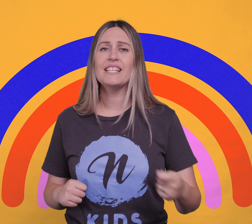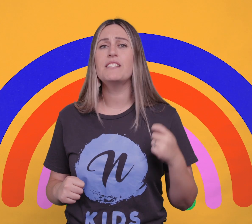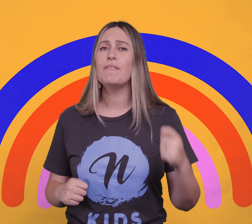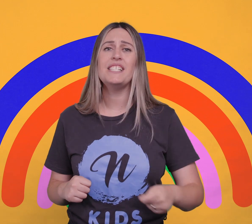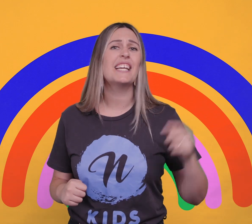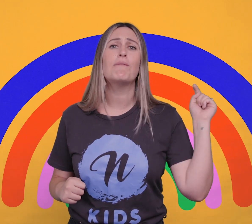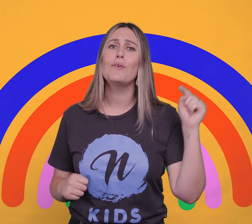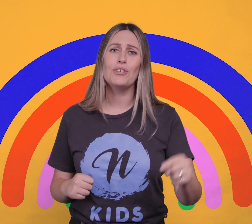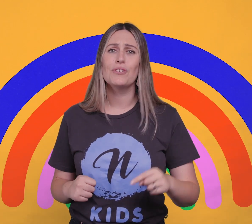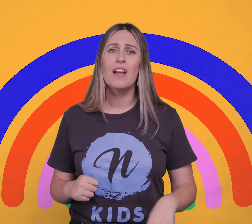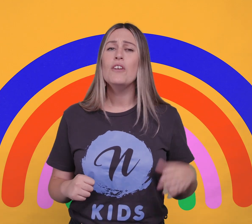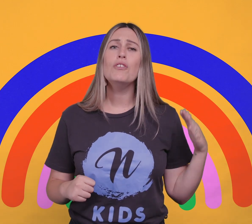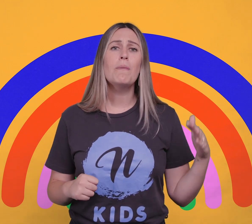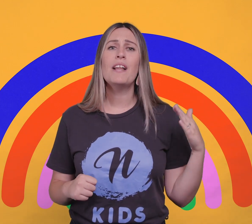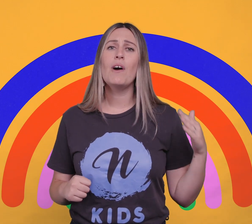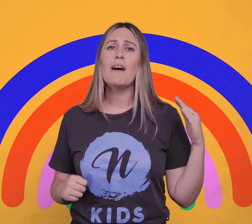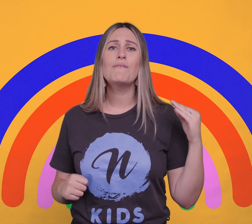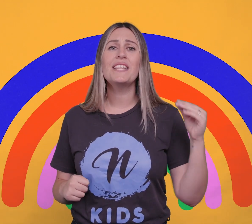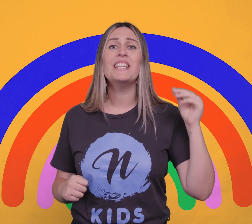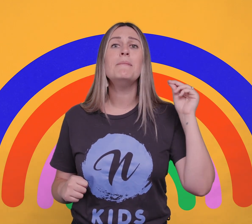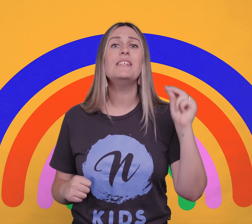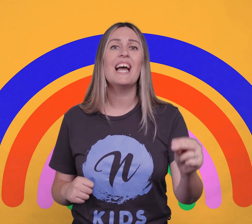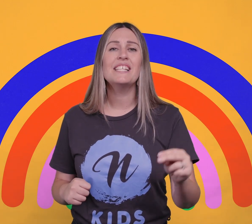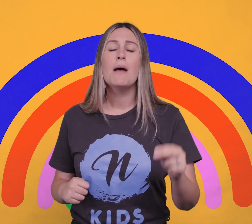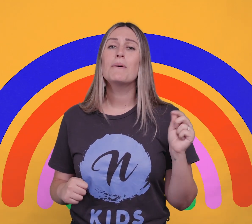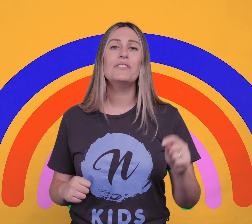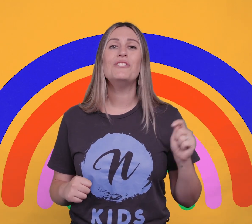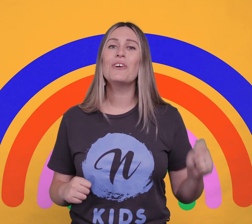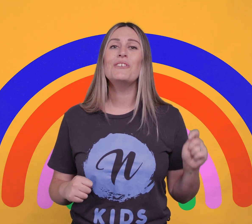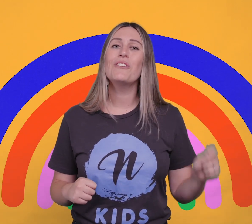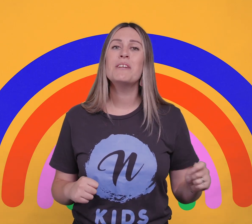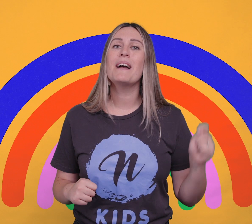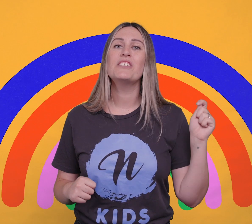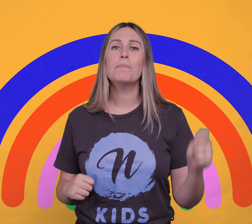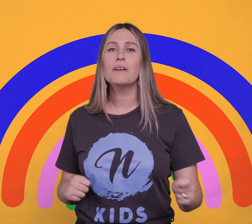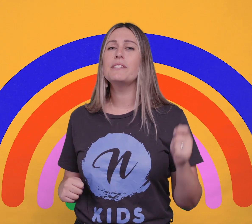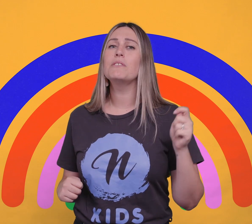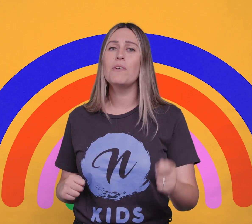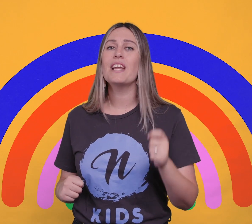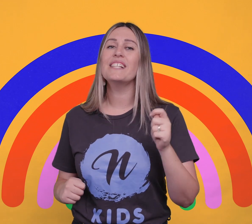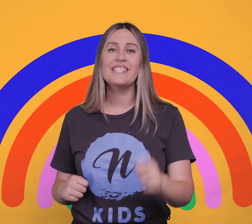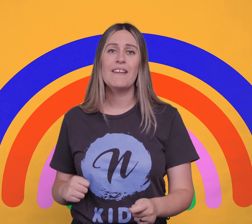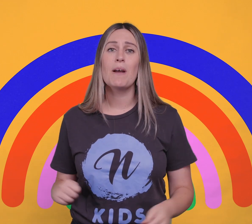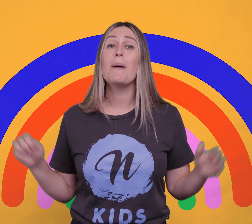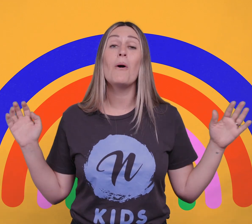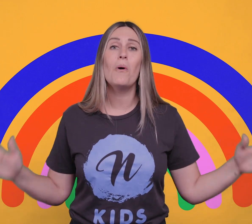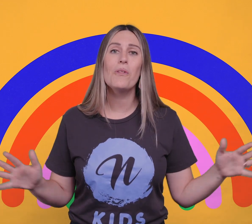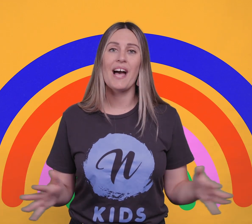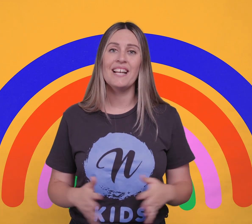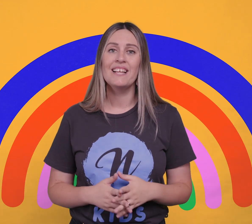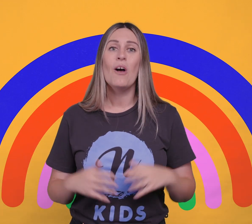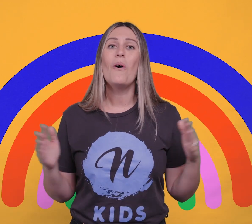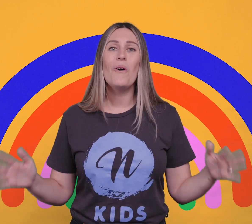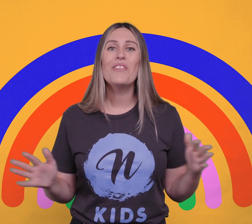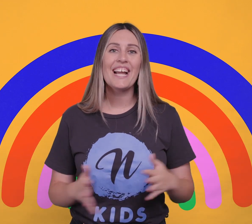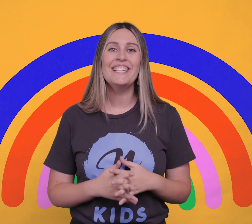rose again to defeat death for you. You might not have faith in him yet. Because you don't know him as your personal Lord and Savior. But all